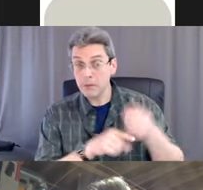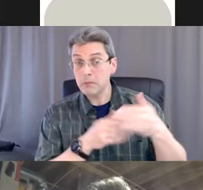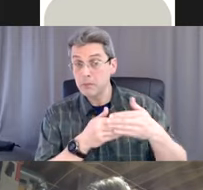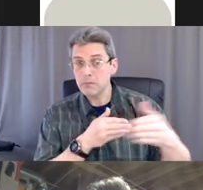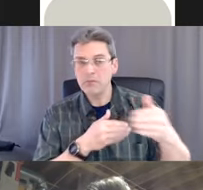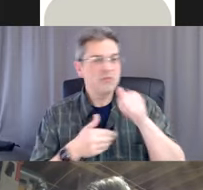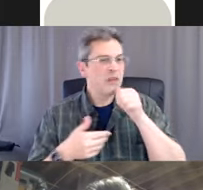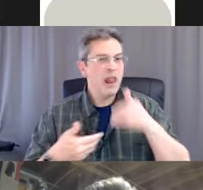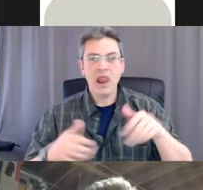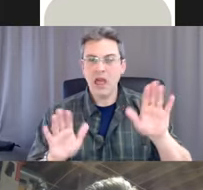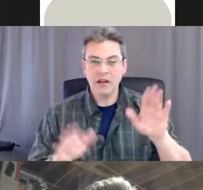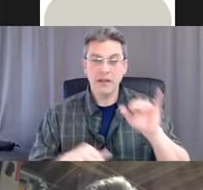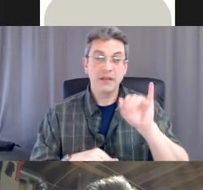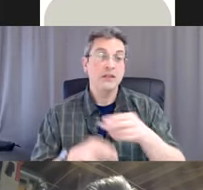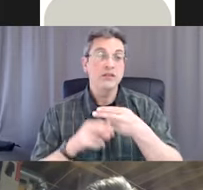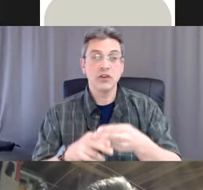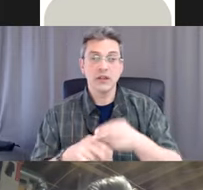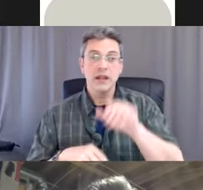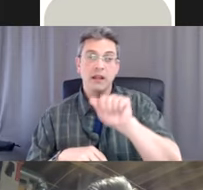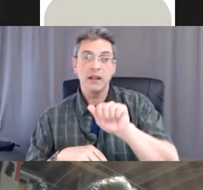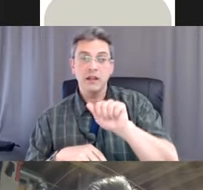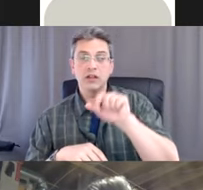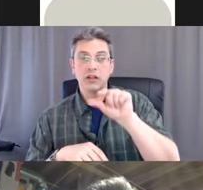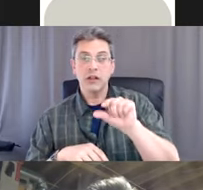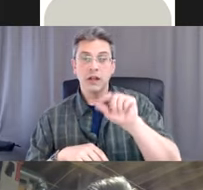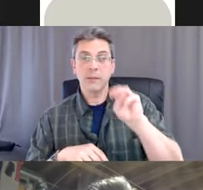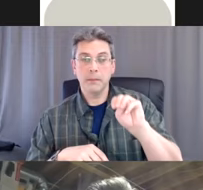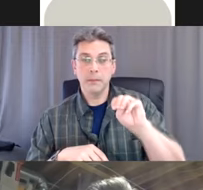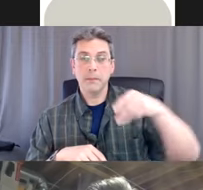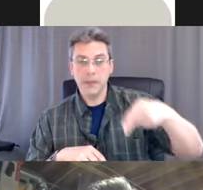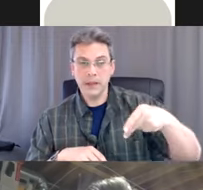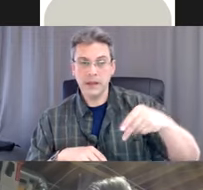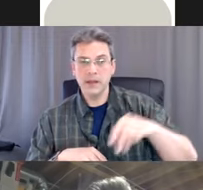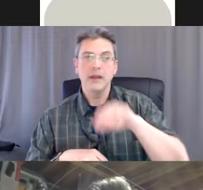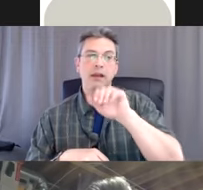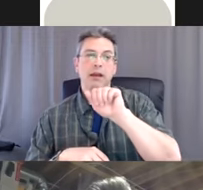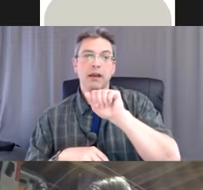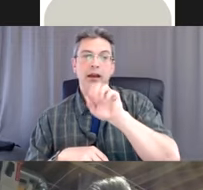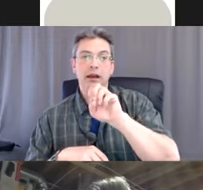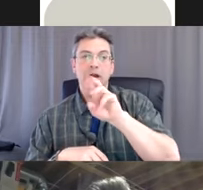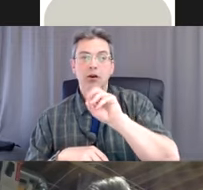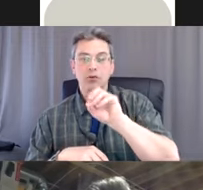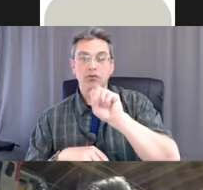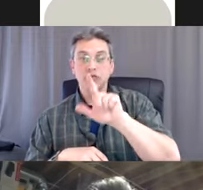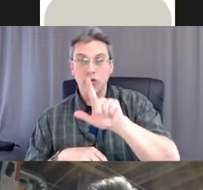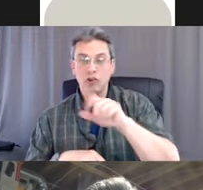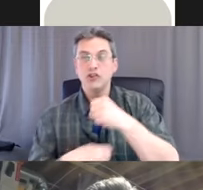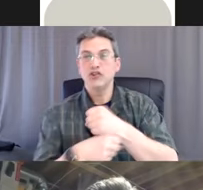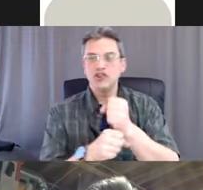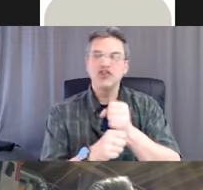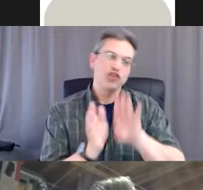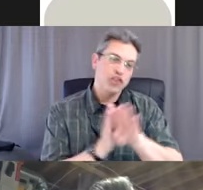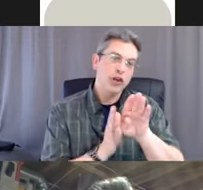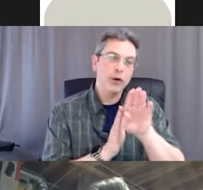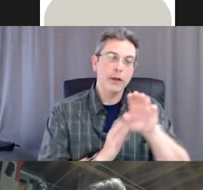generating medical procedures, A-G-M-P's. So aerosol generating medical procedures